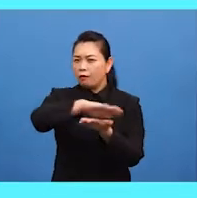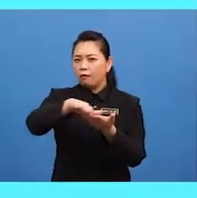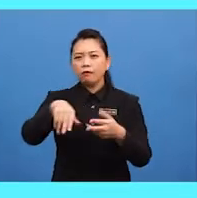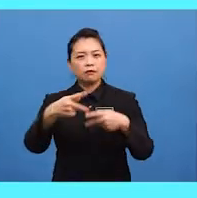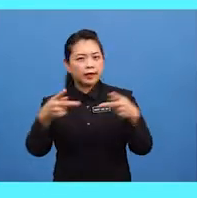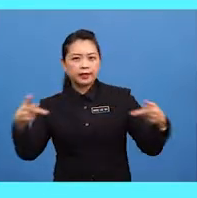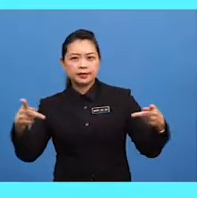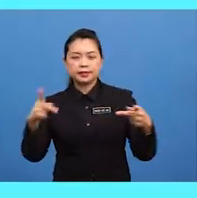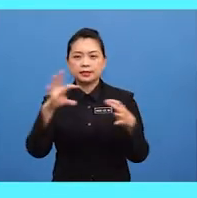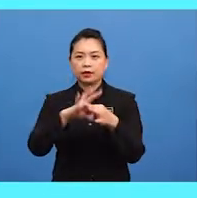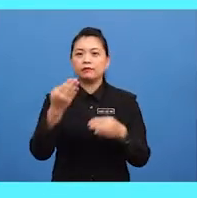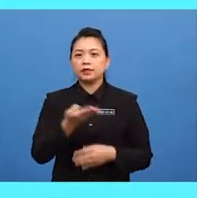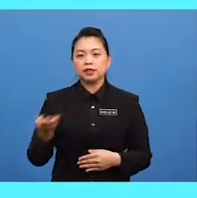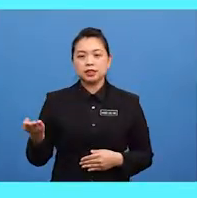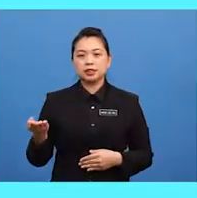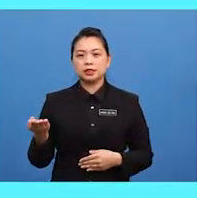openly